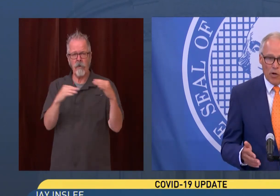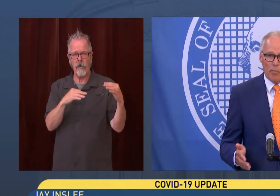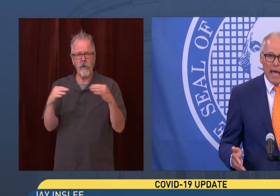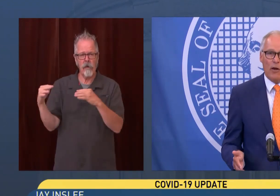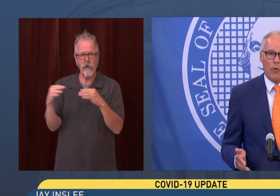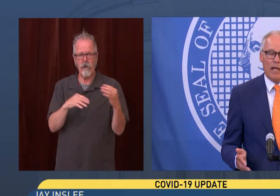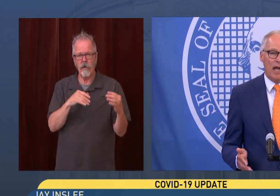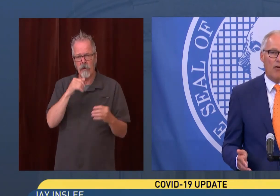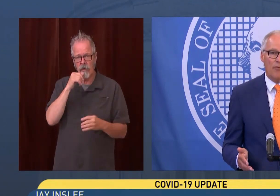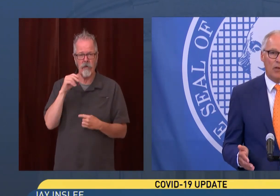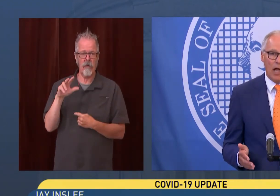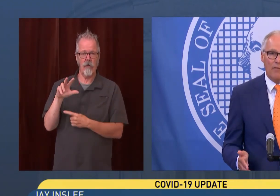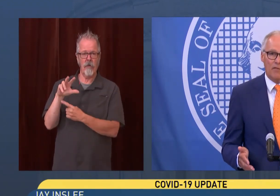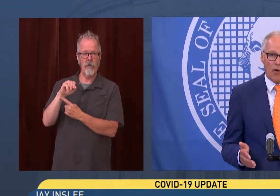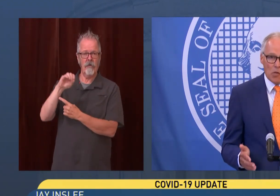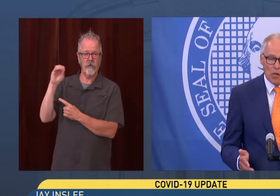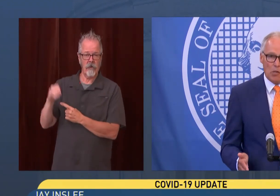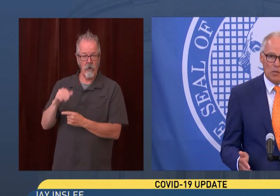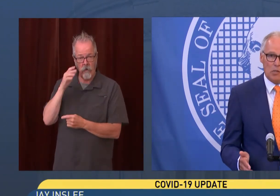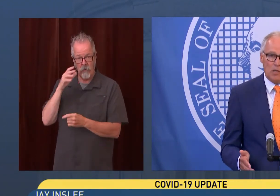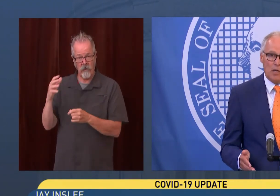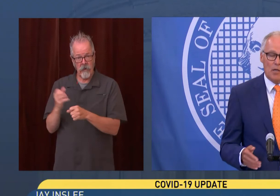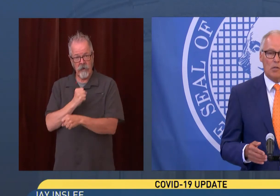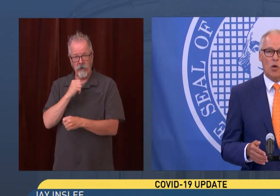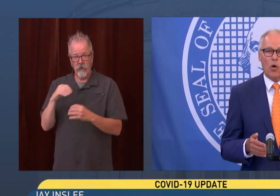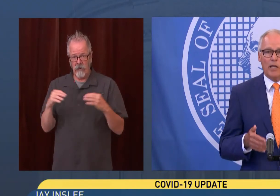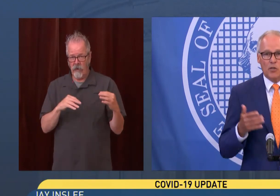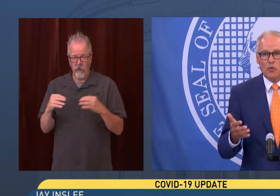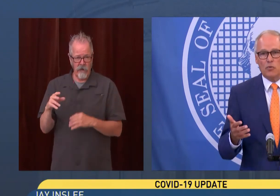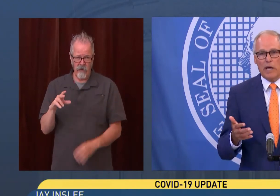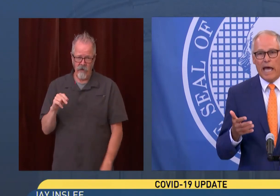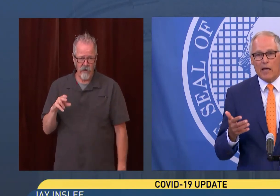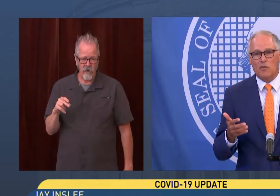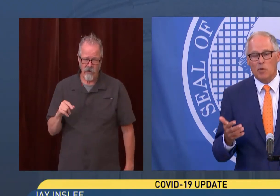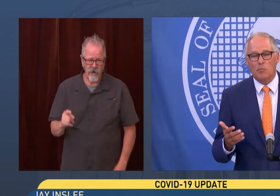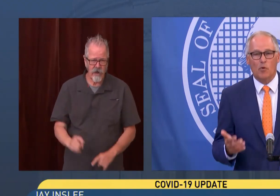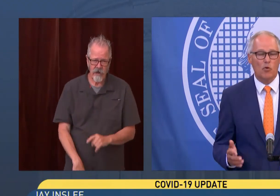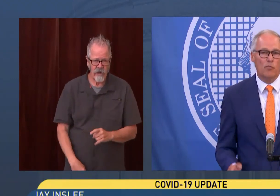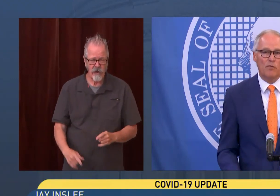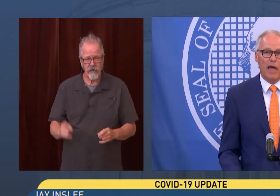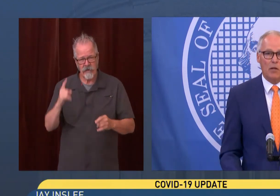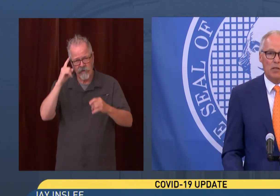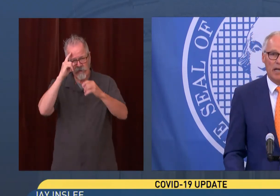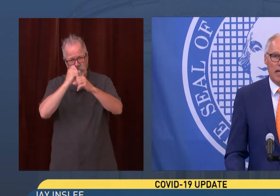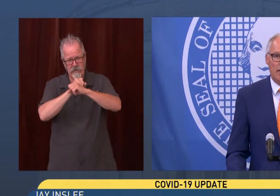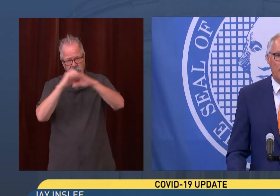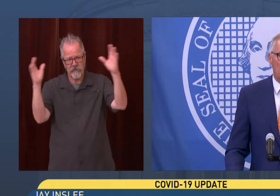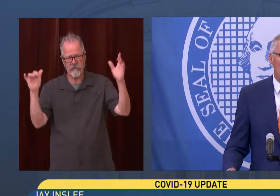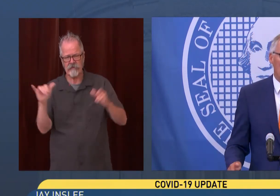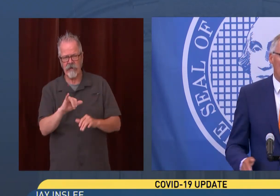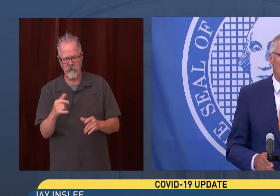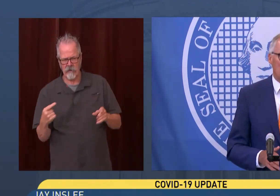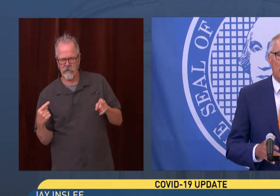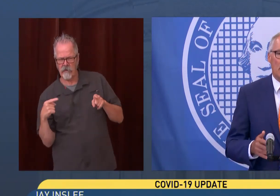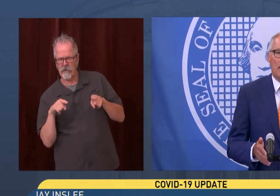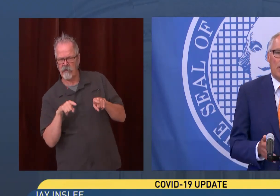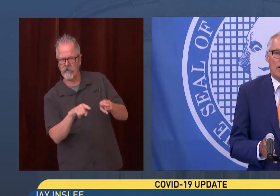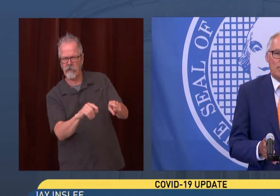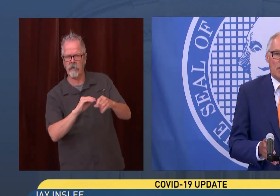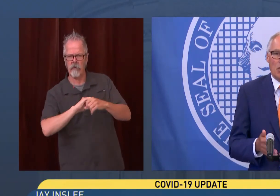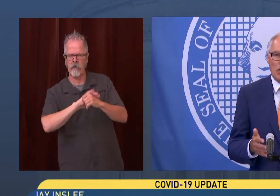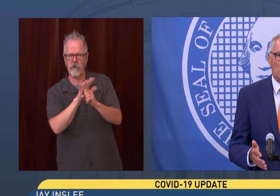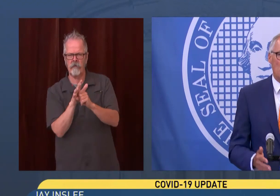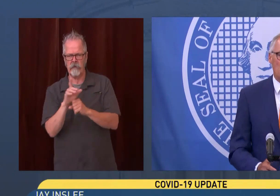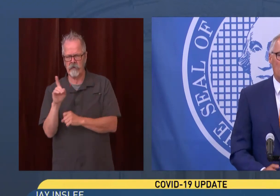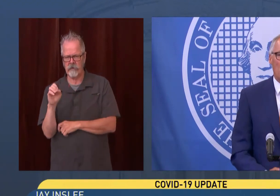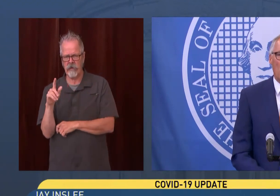And we're in a battle right now for the lives of our citizens. So I do ask people who've been vaccinated, be a leader.